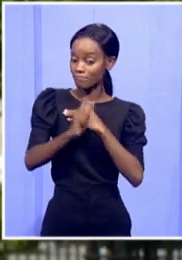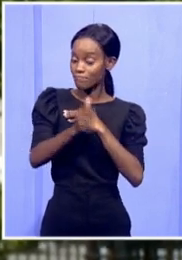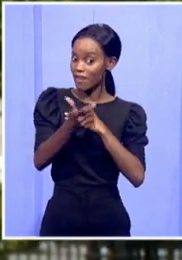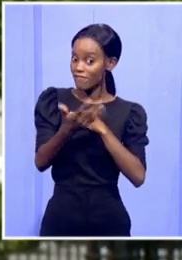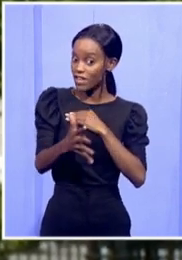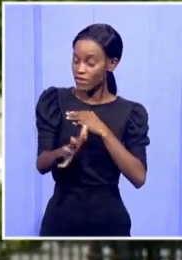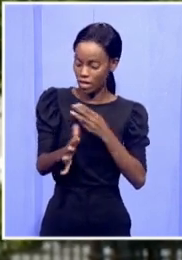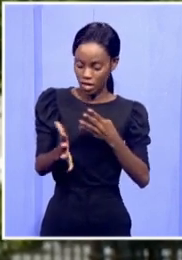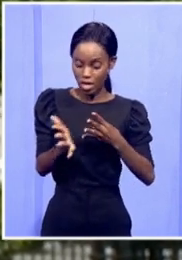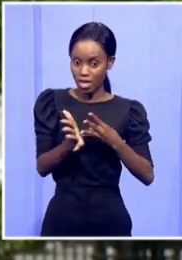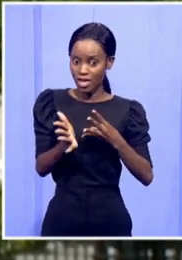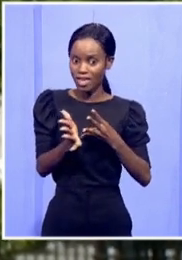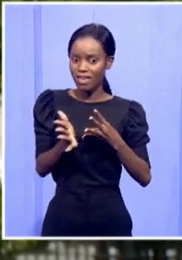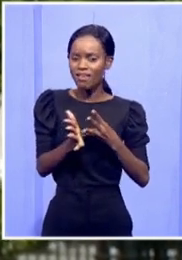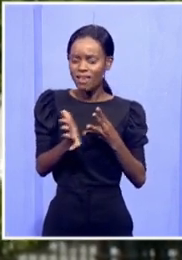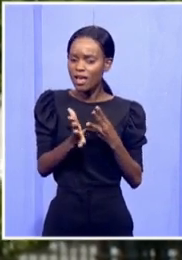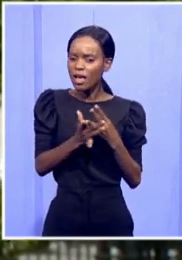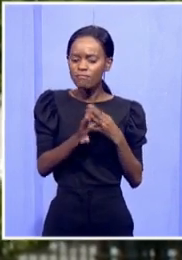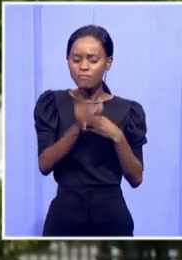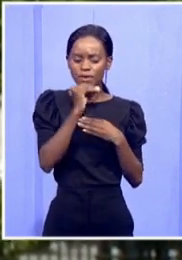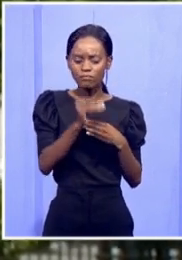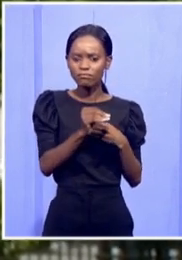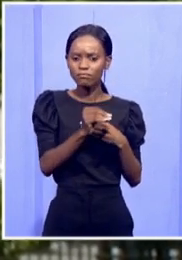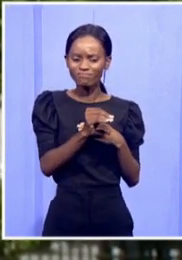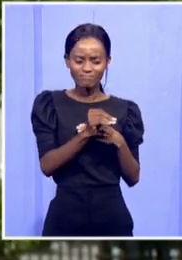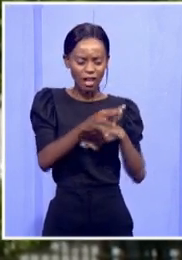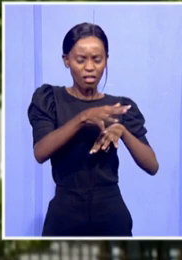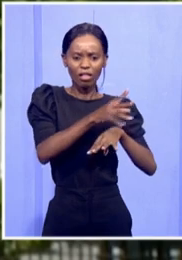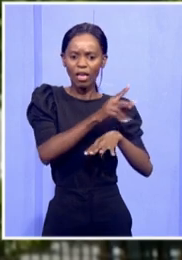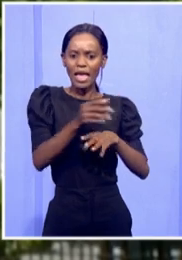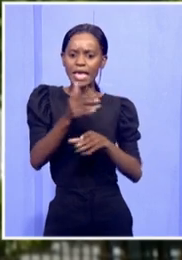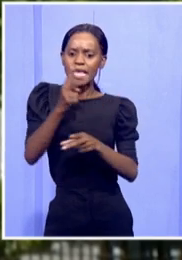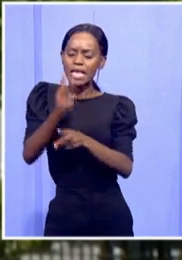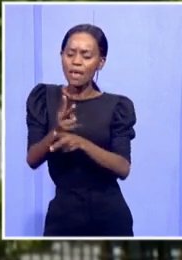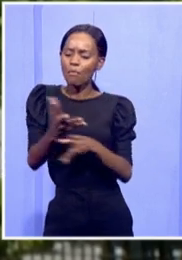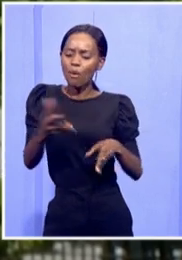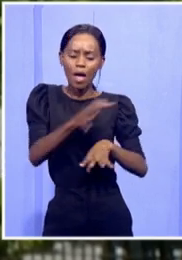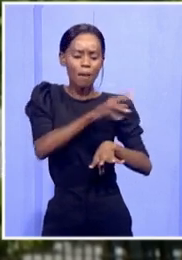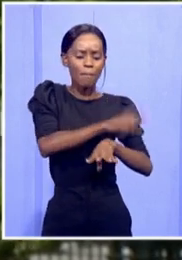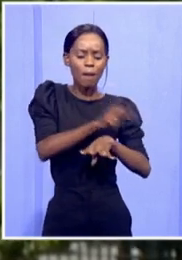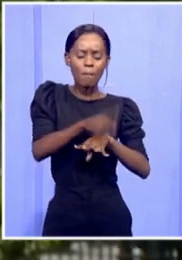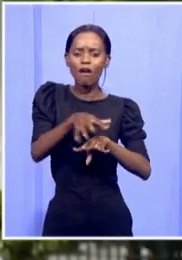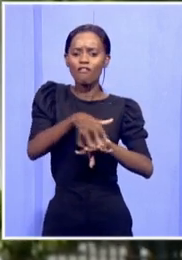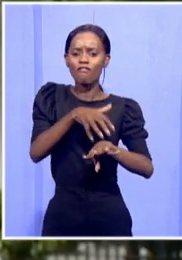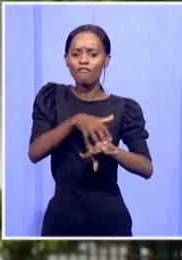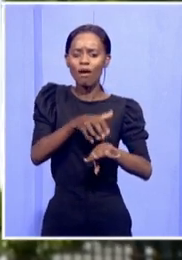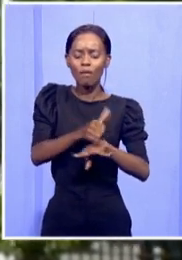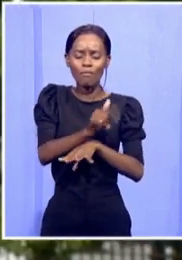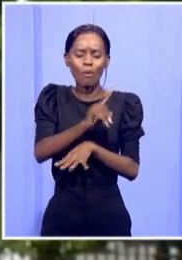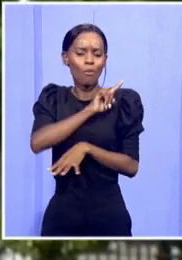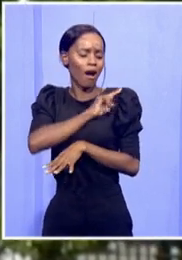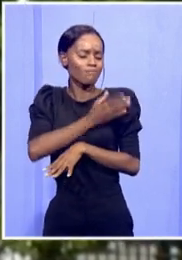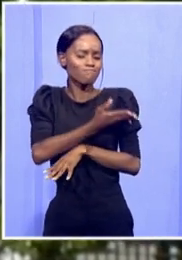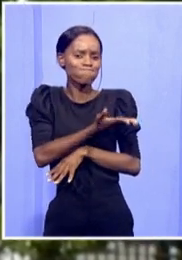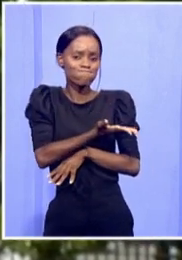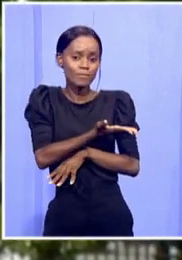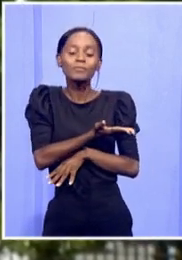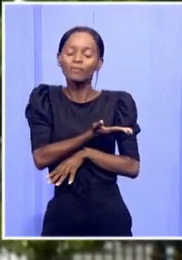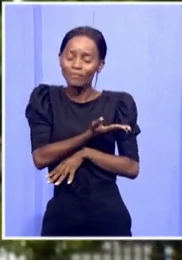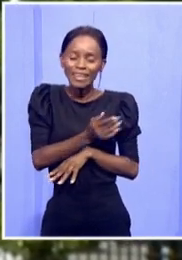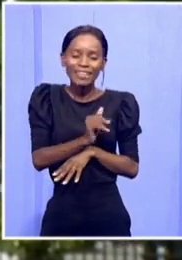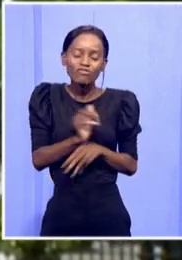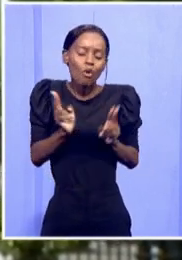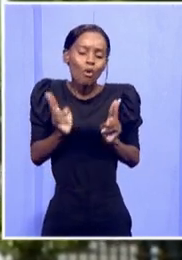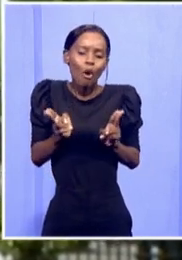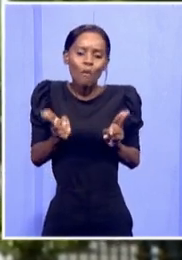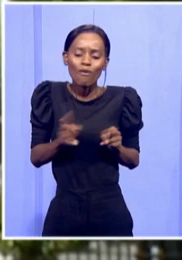stuck in furniture? It's common sense questions the people of South Africa is asking. So to go through a